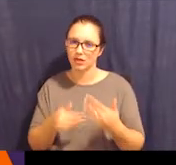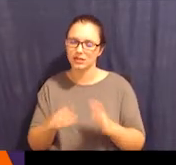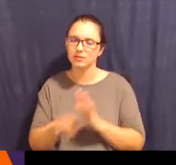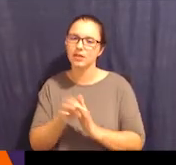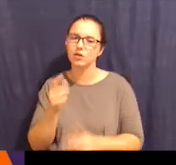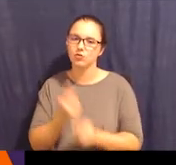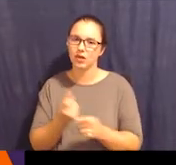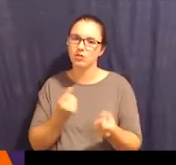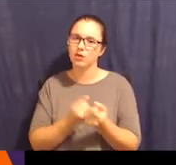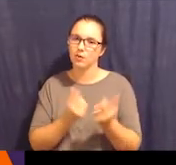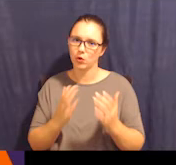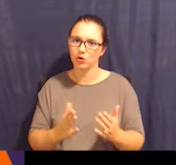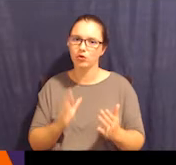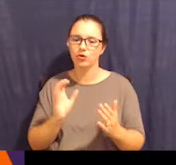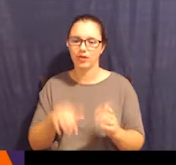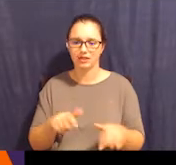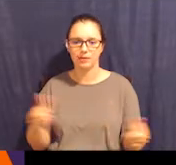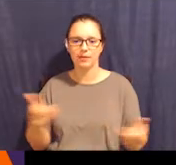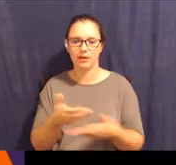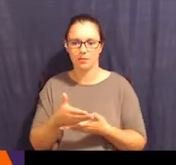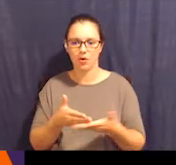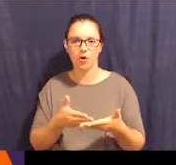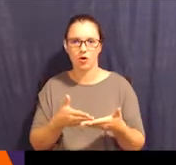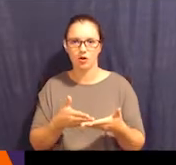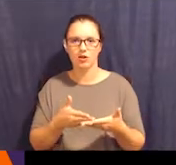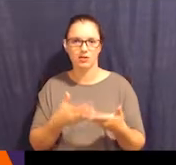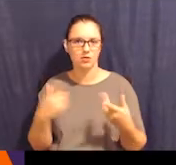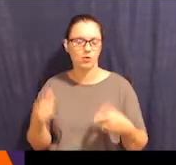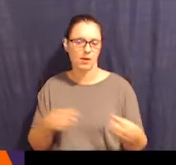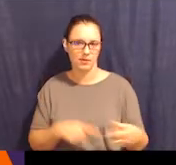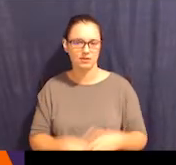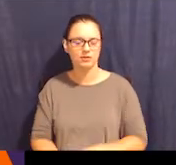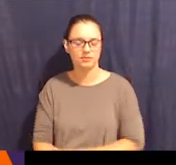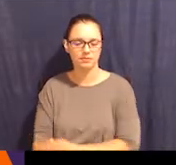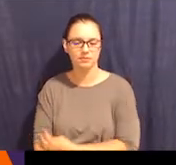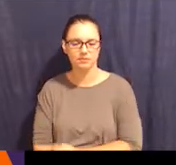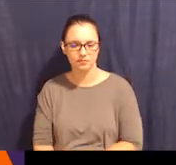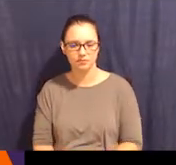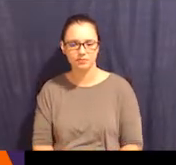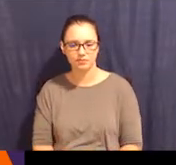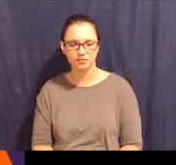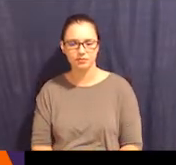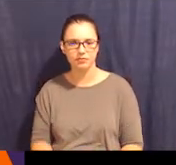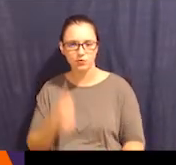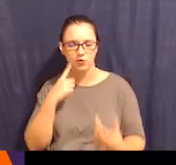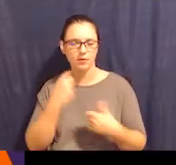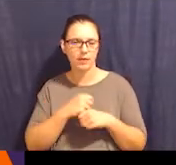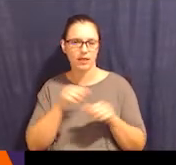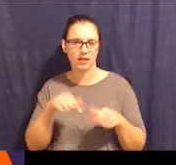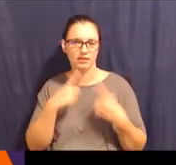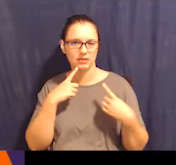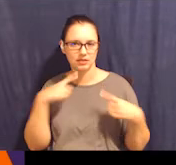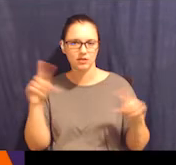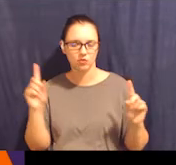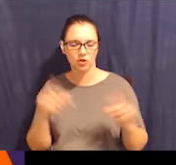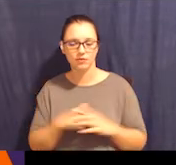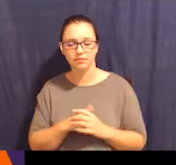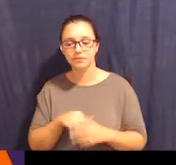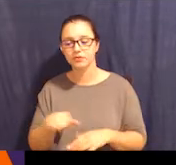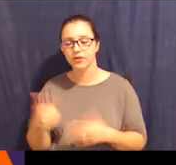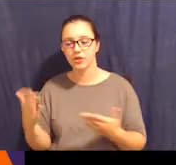process. Choosing the right supporters is a big part of what happens to make it successful.